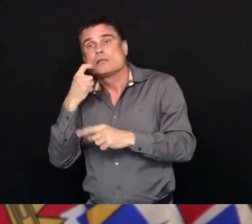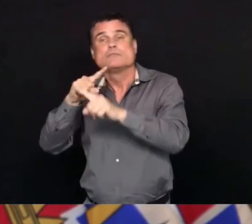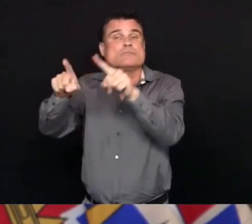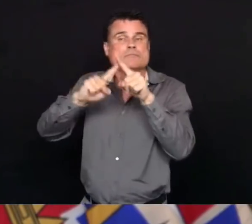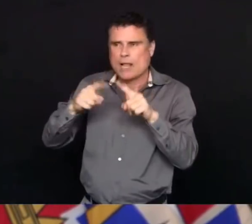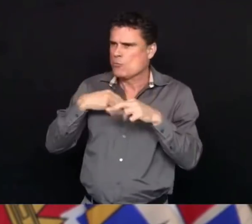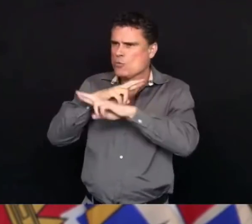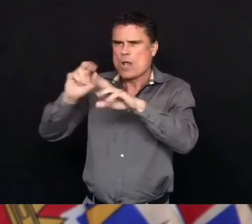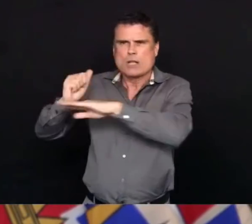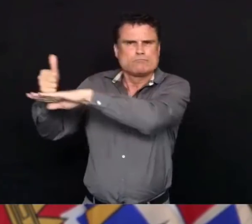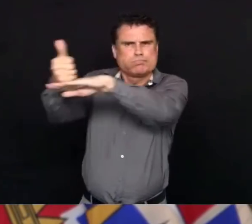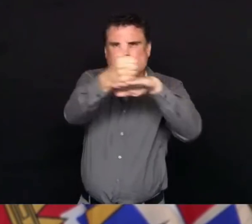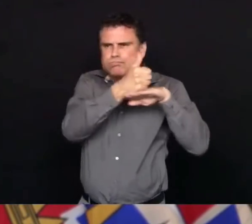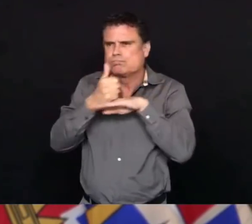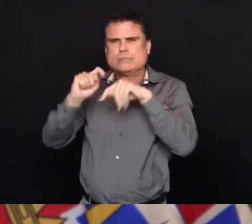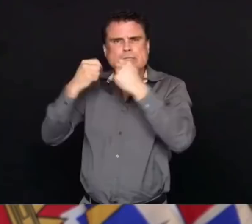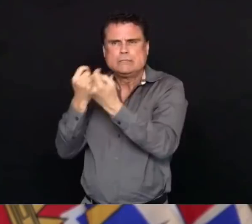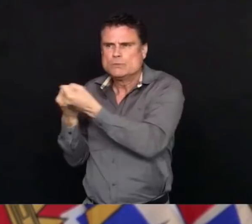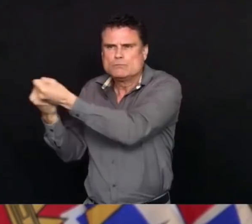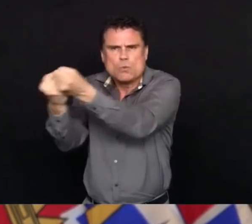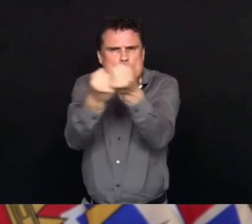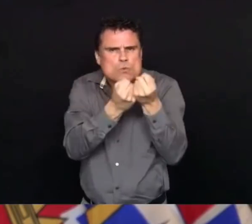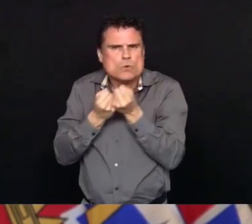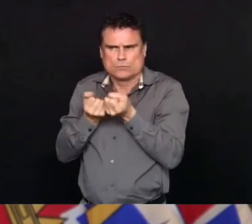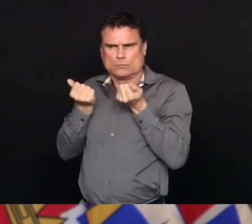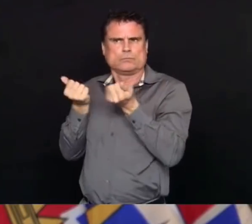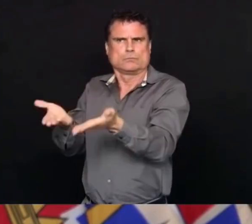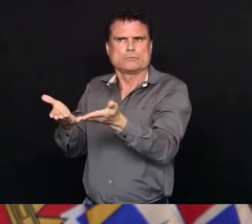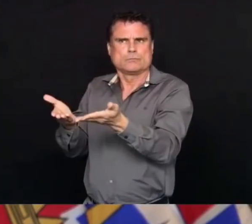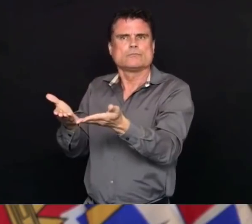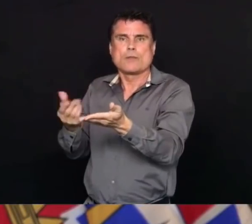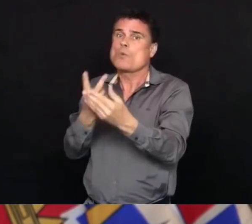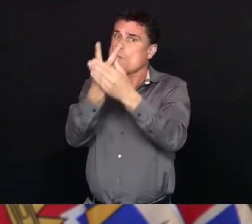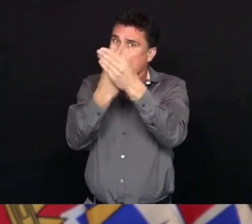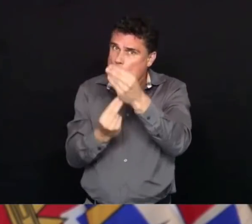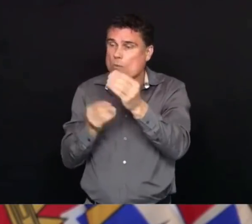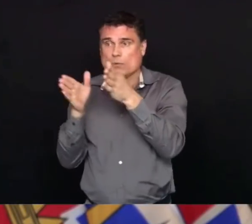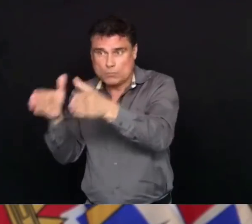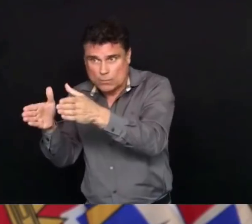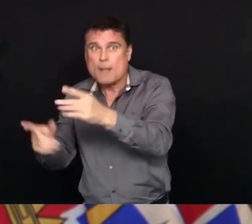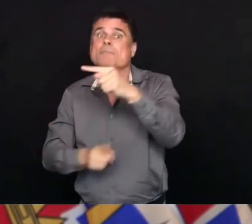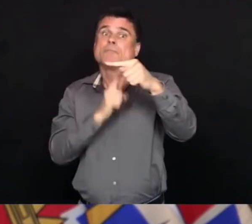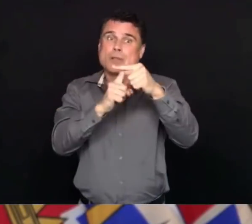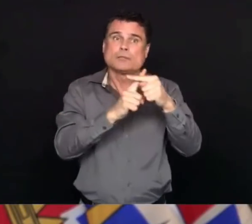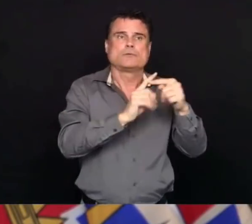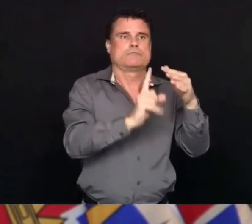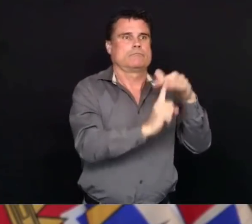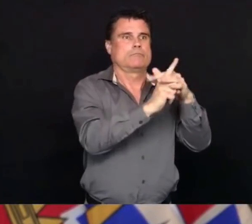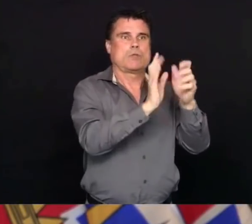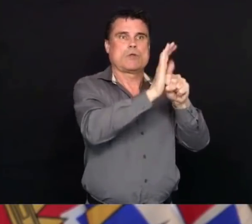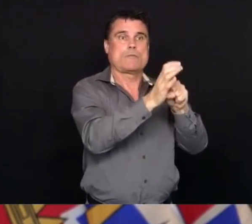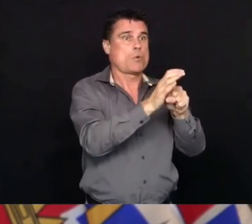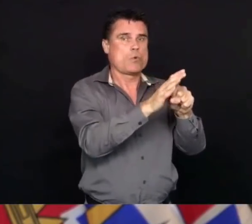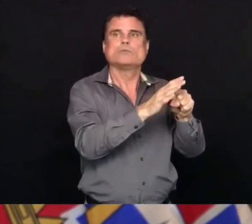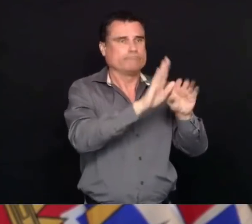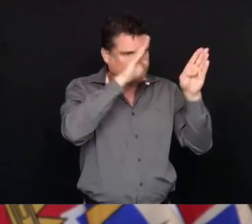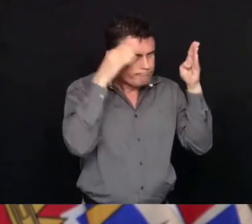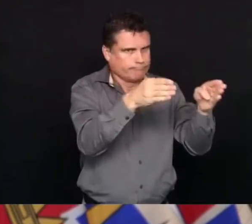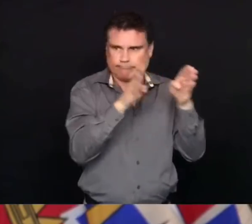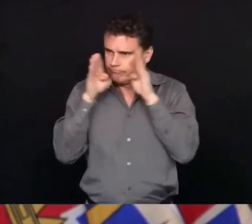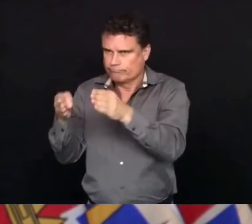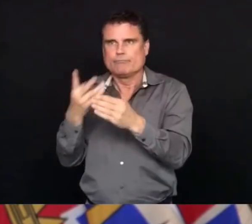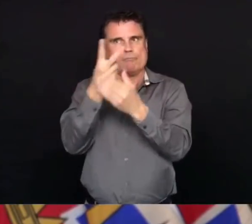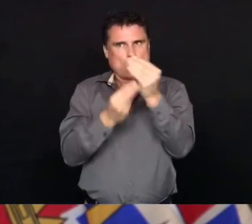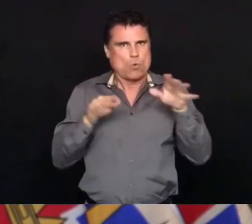to people who are at risk of both of these crises. We are working diligently. There have been a number of movements